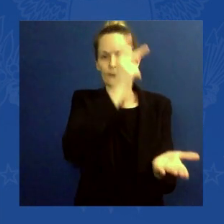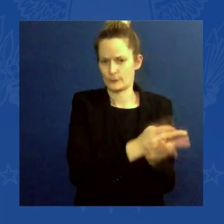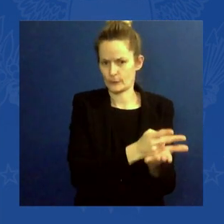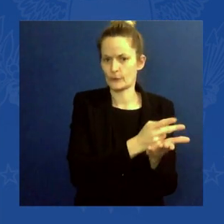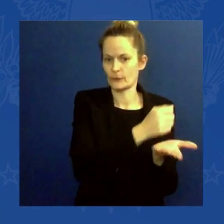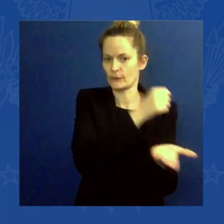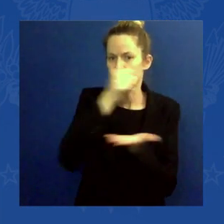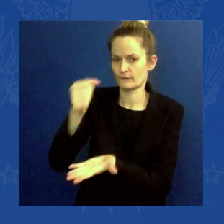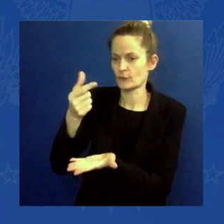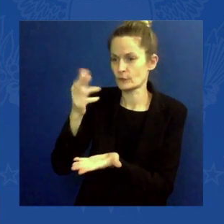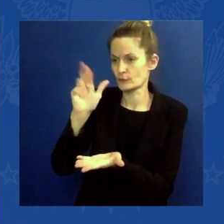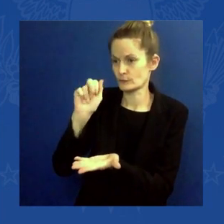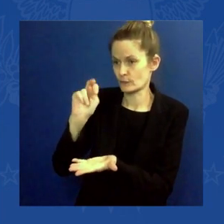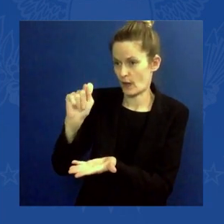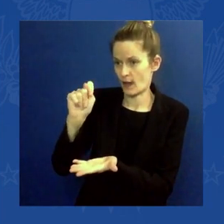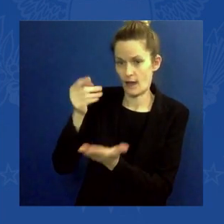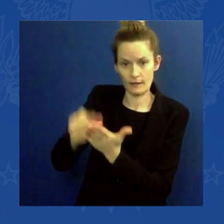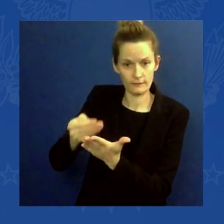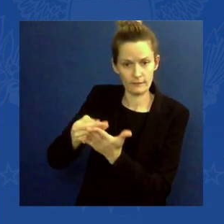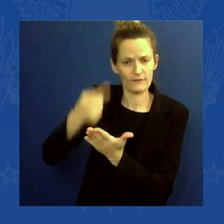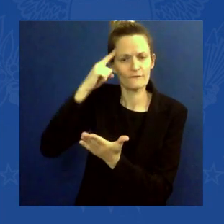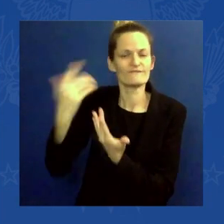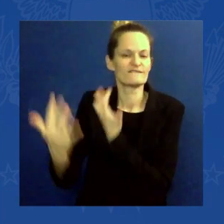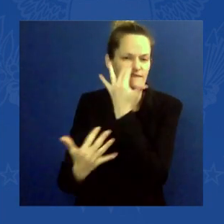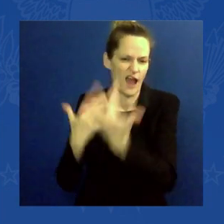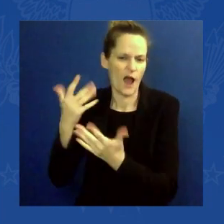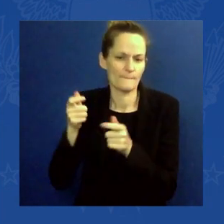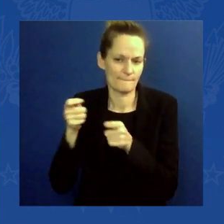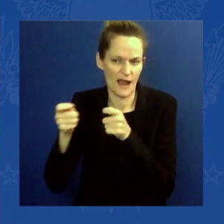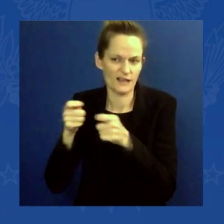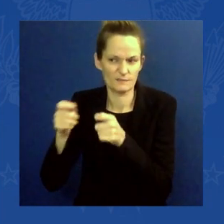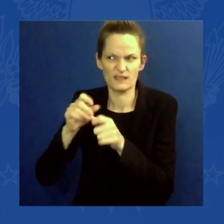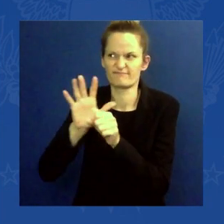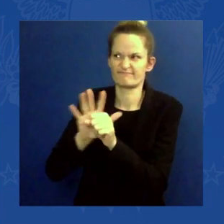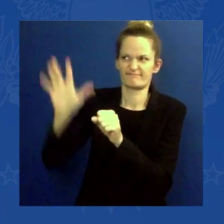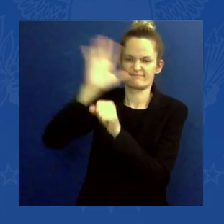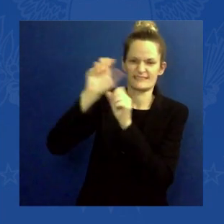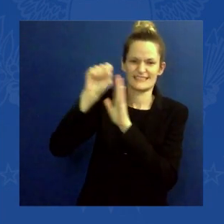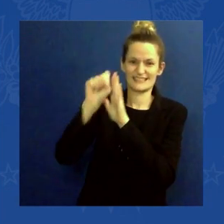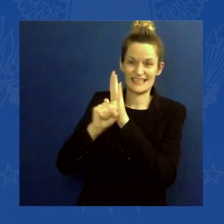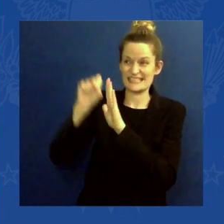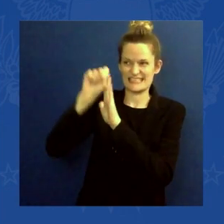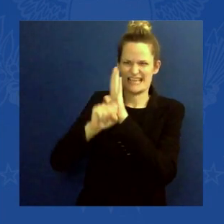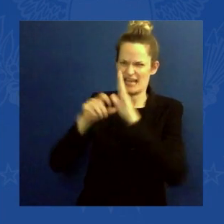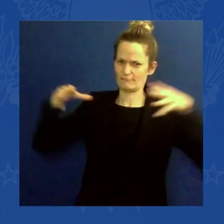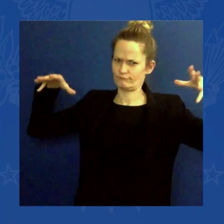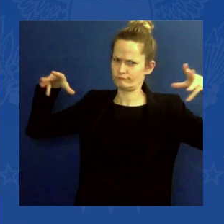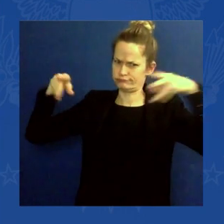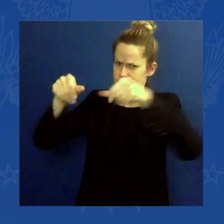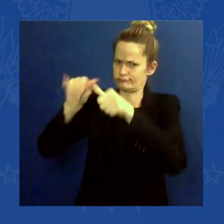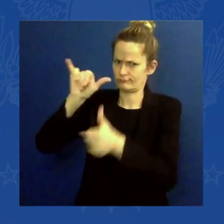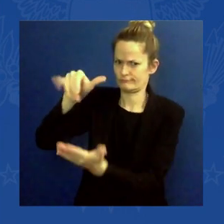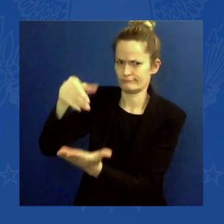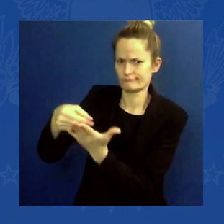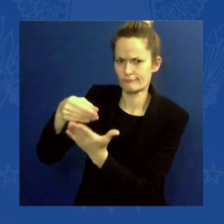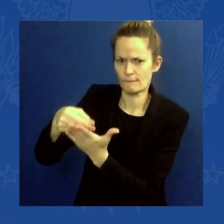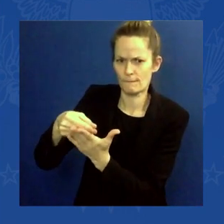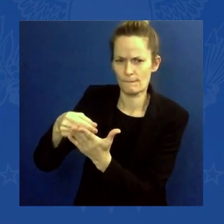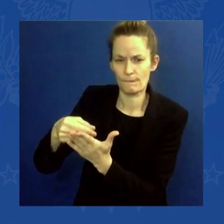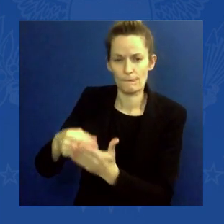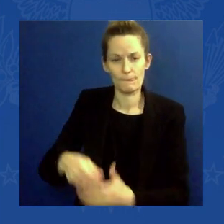fighting these awful fires. We used the Defense Production Act to address the shortage in fire hoses.